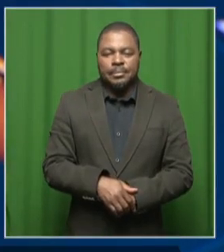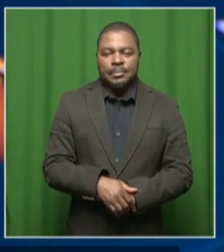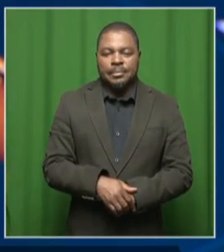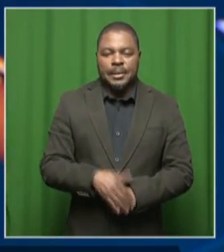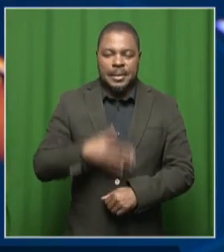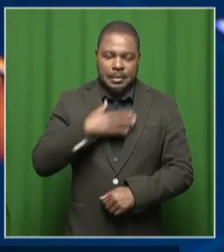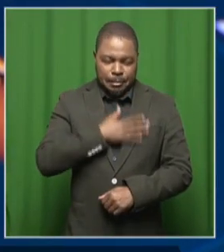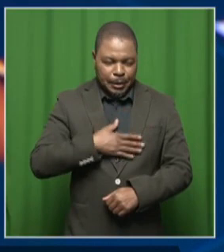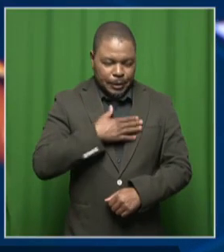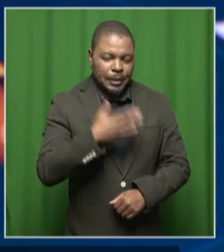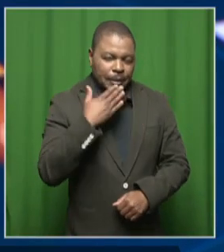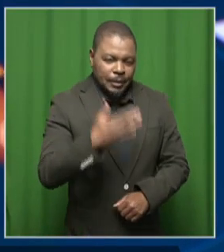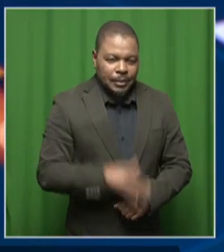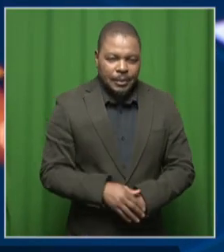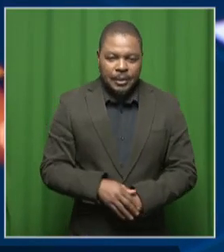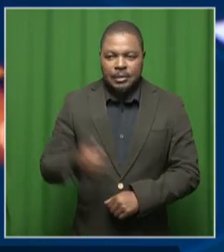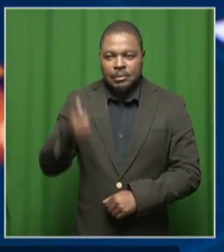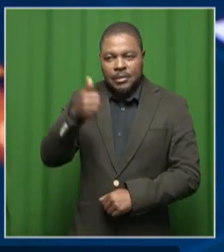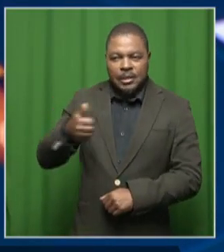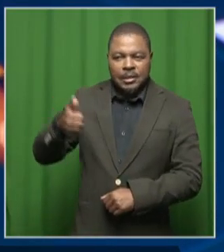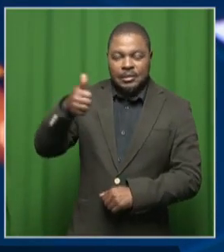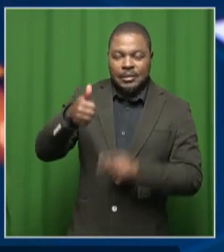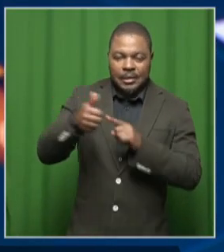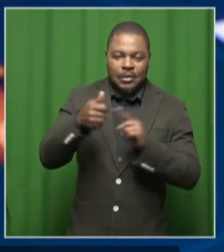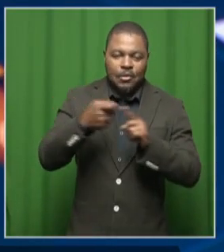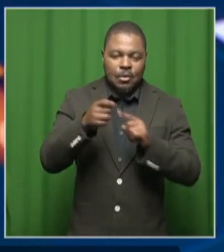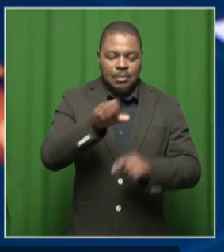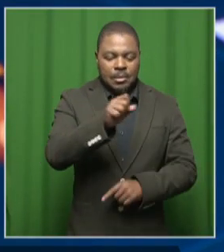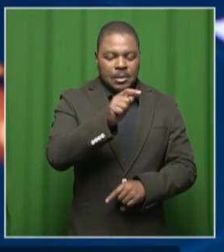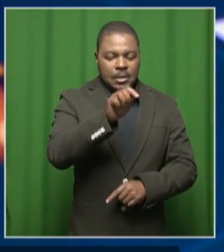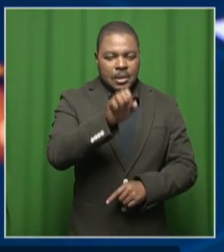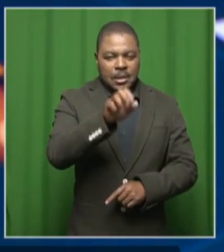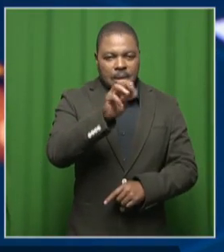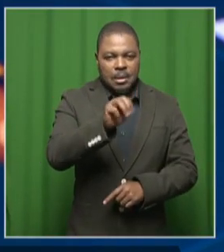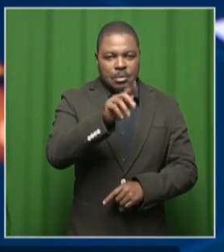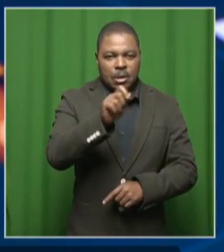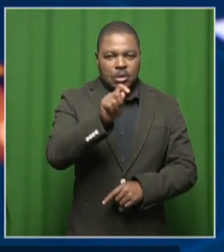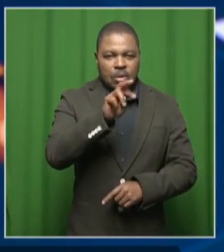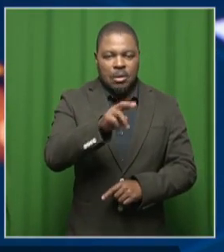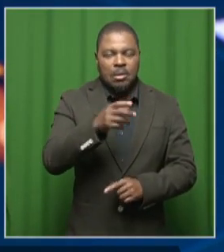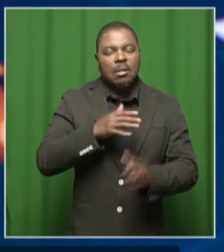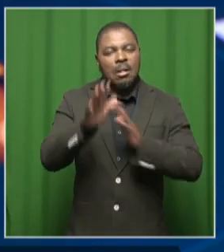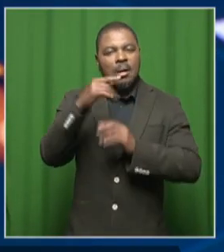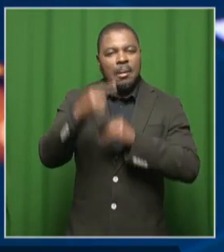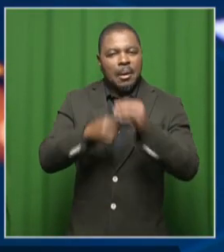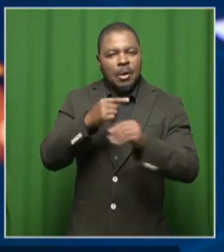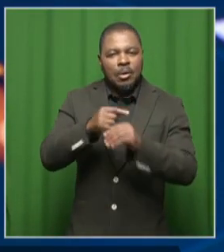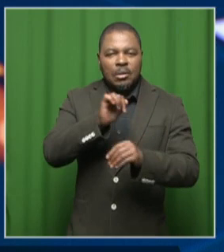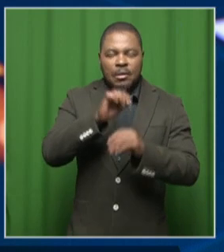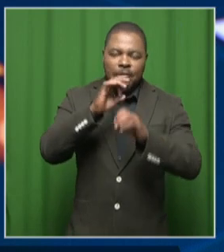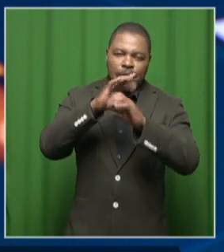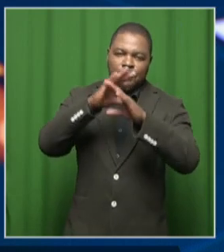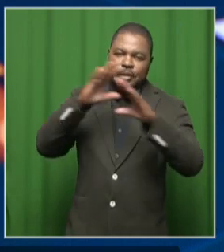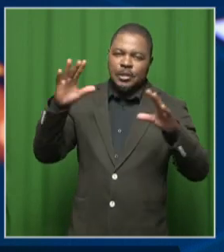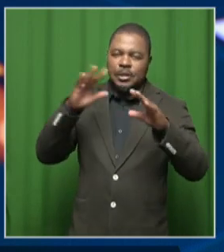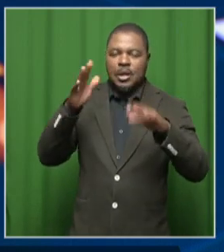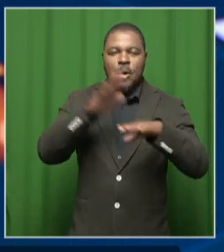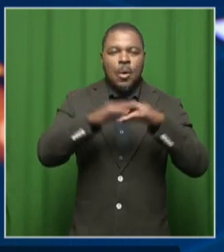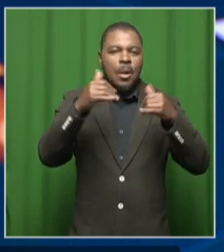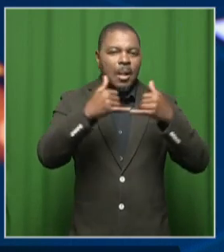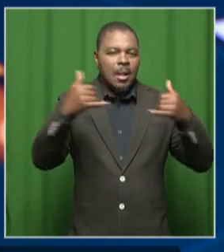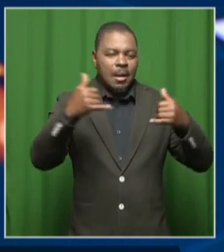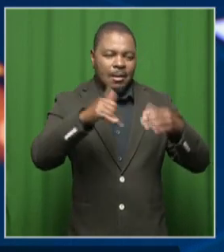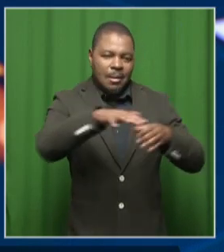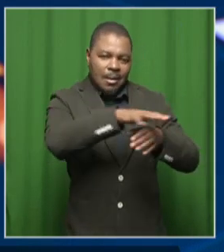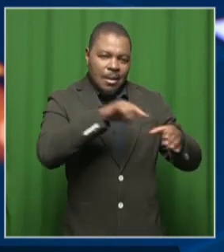Pleasure. Thank you. Thank you. That was Chief Instigator at Stemulator, Richard Gunderson, talking to us about Stemulator, a visionary virtual platform designed